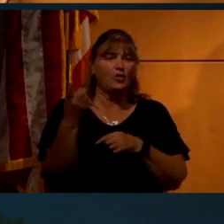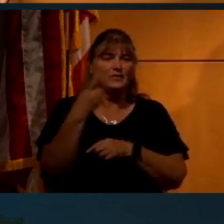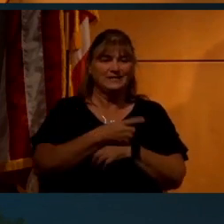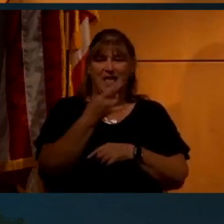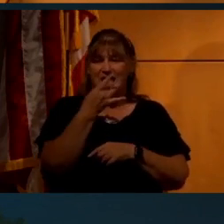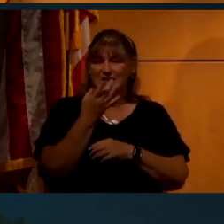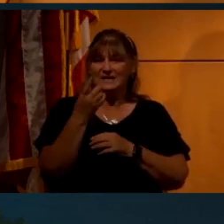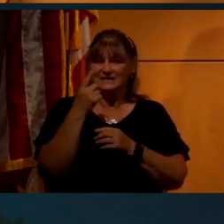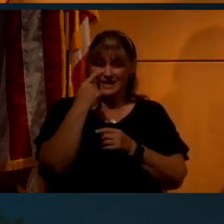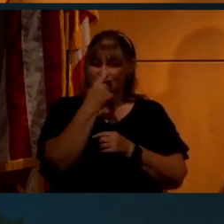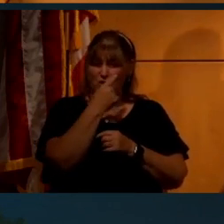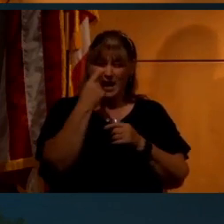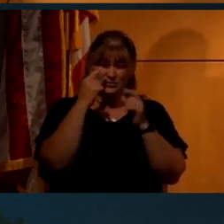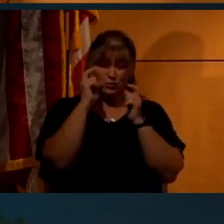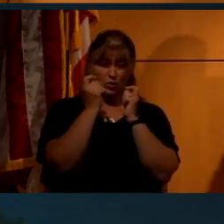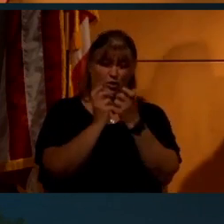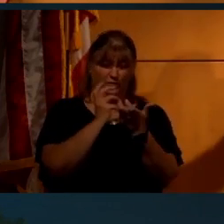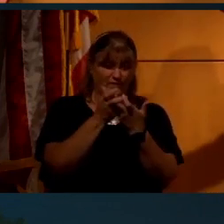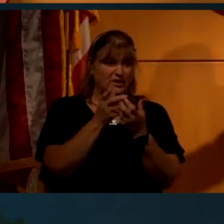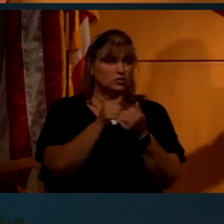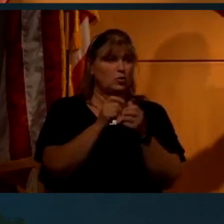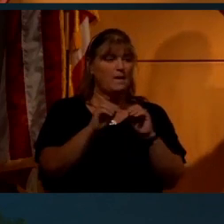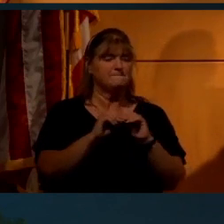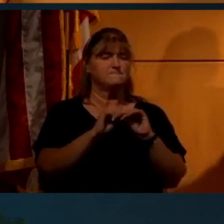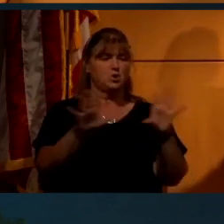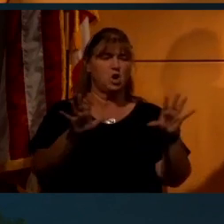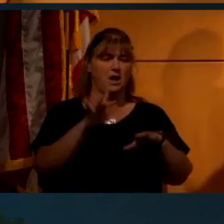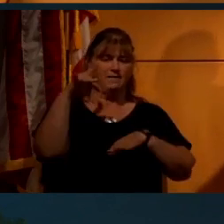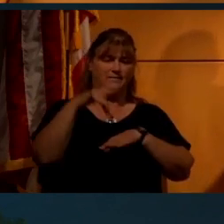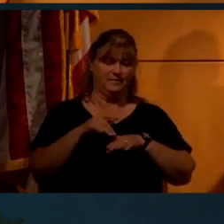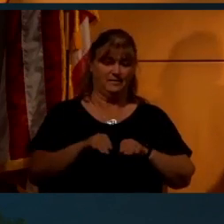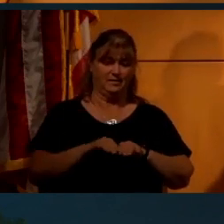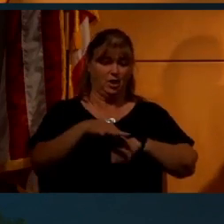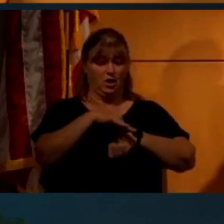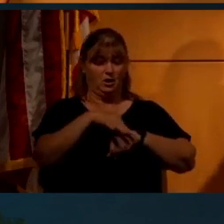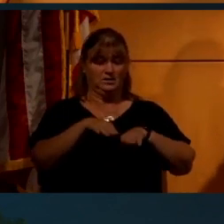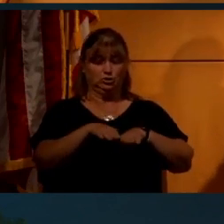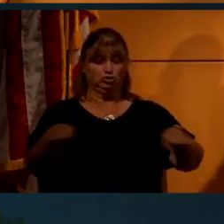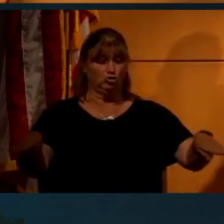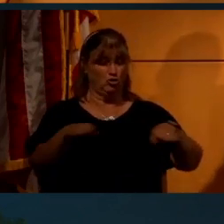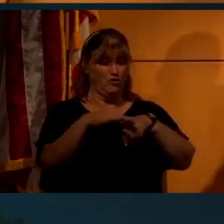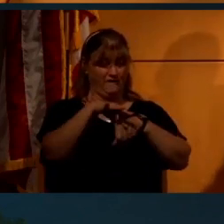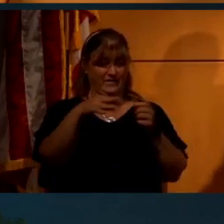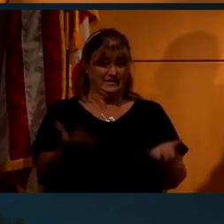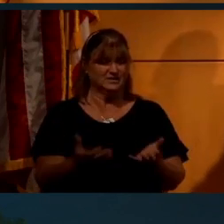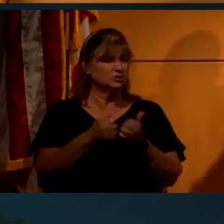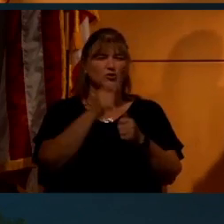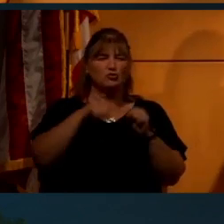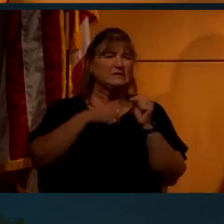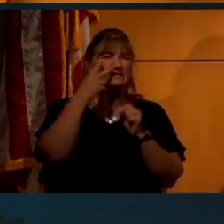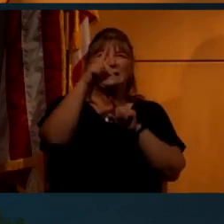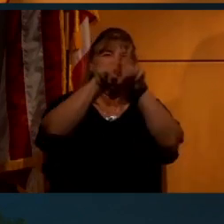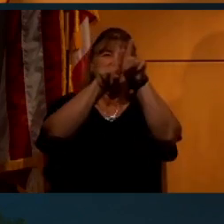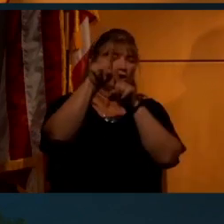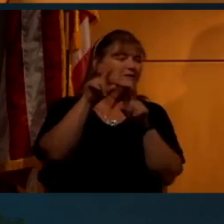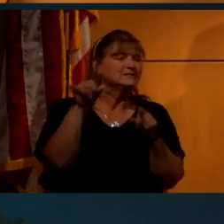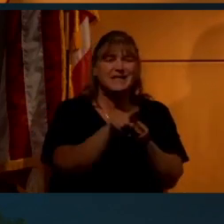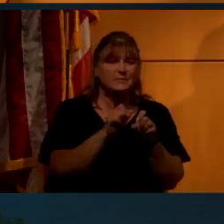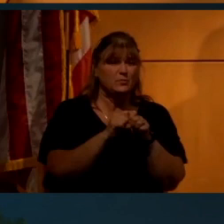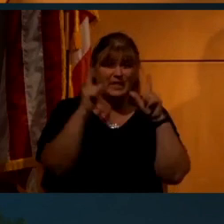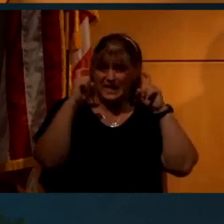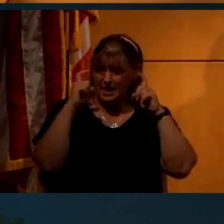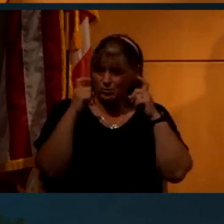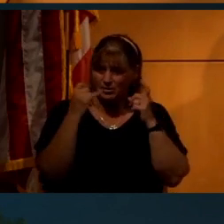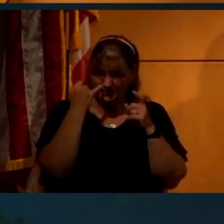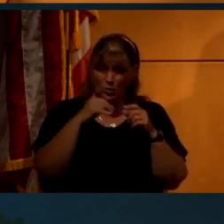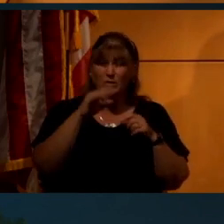moon. So their eyes were adapted to a brightly lit landscape. And so they are very difficult to see the stars. It's the same thing with a camera,